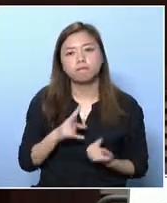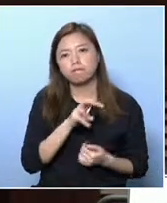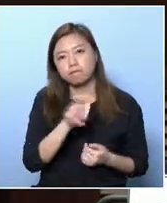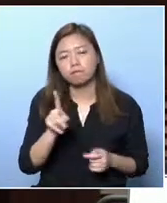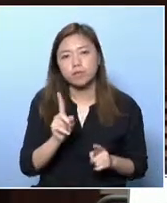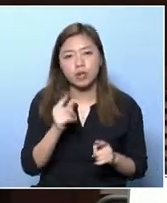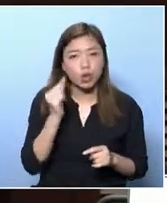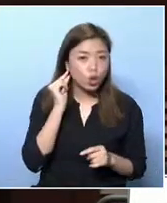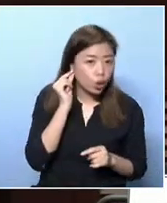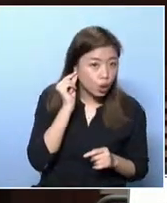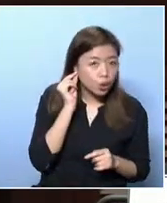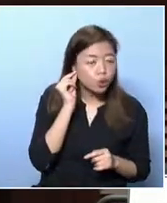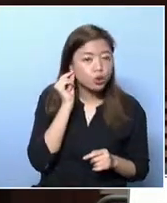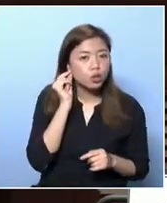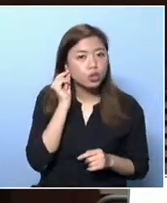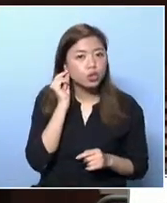day.